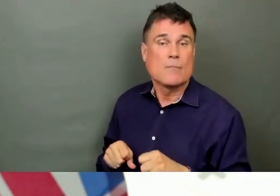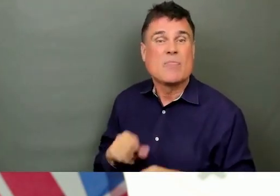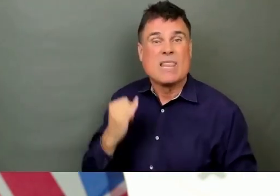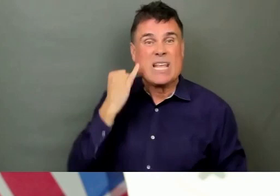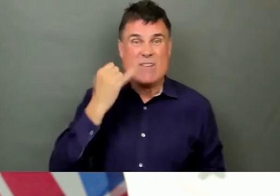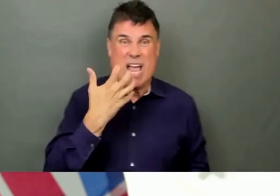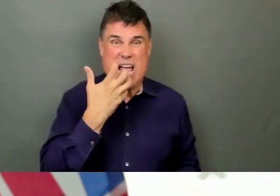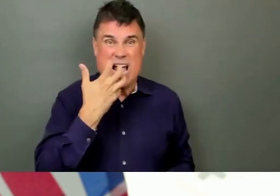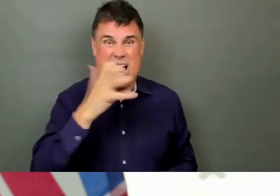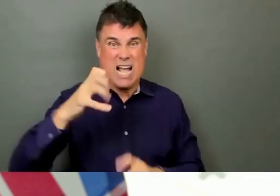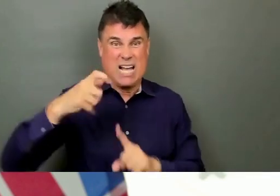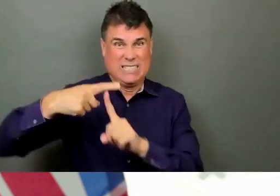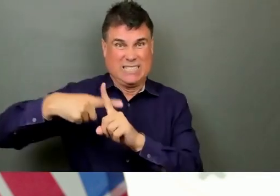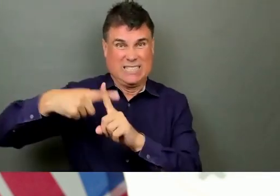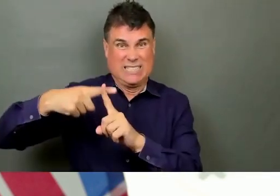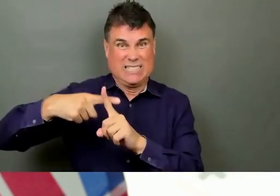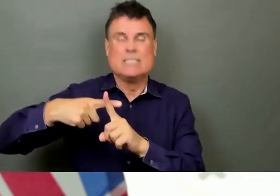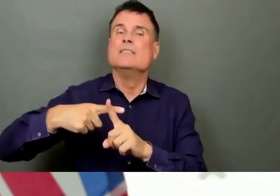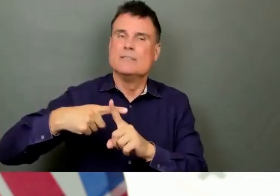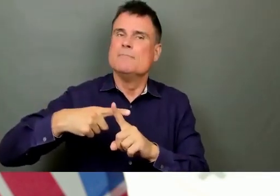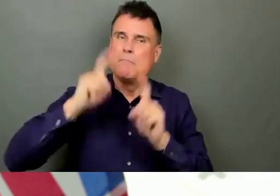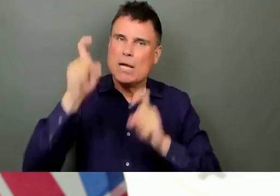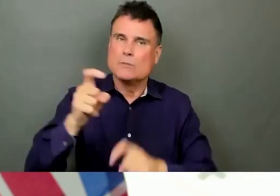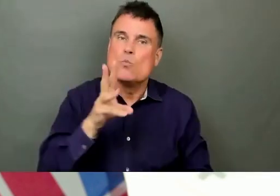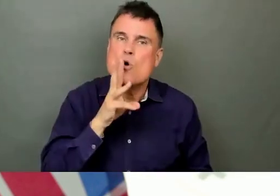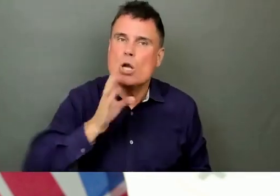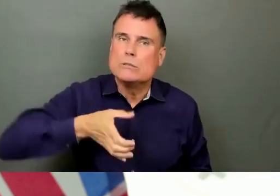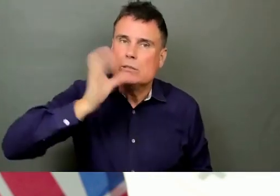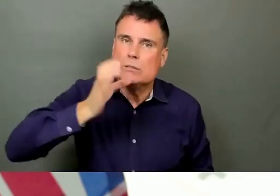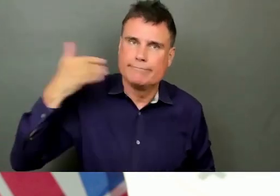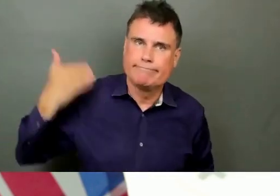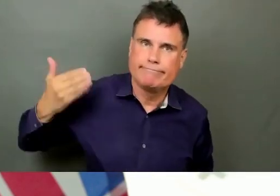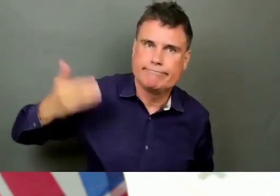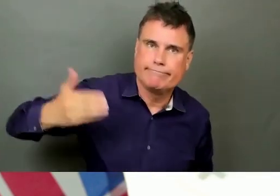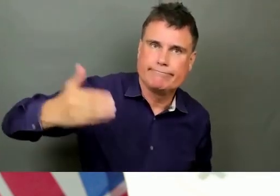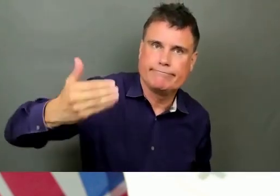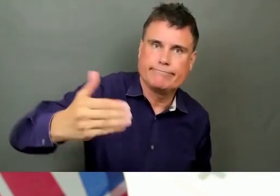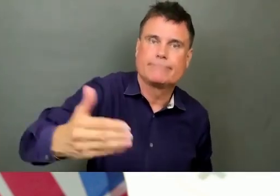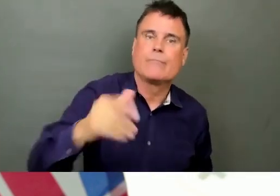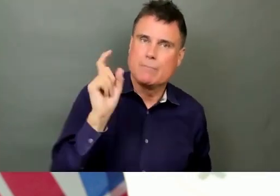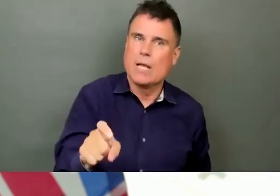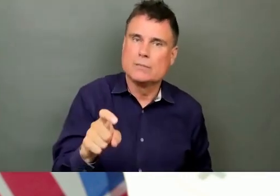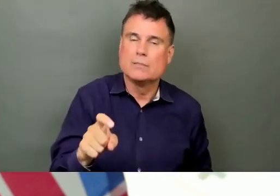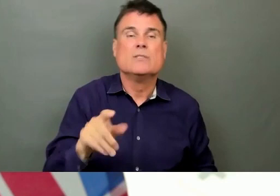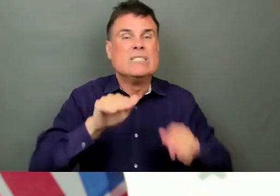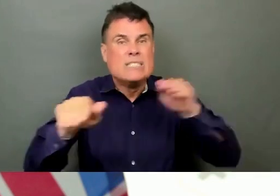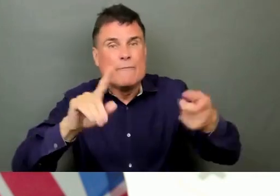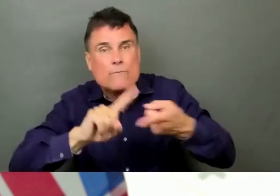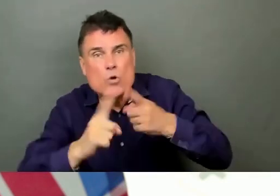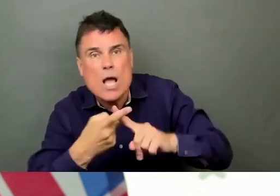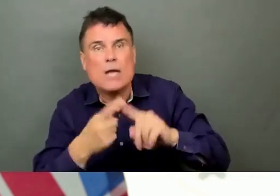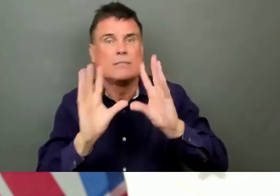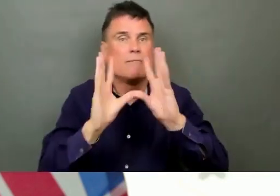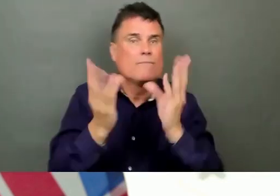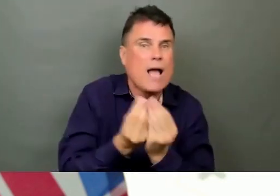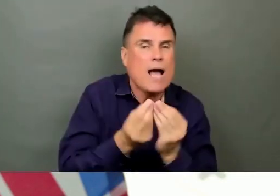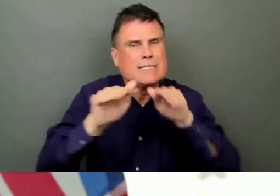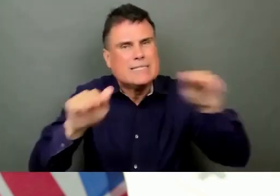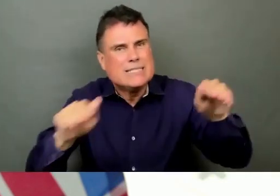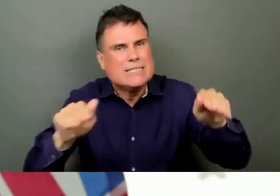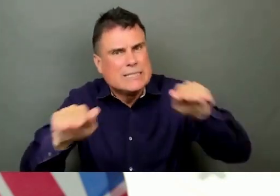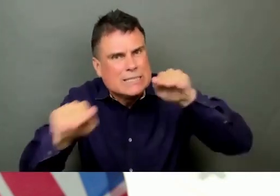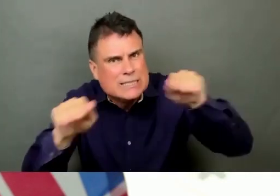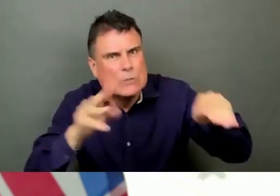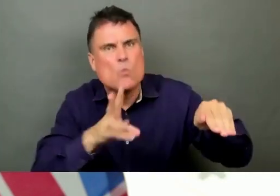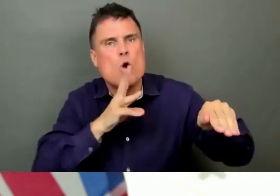Often just drink more water than you think you need. Cool yourself down either by staying in